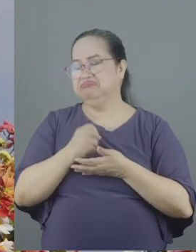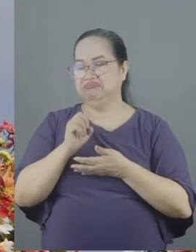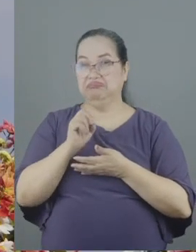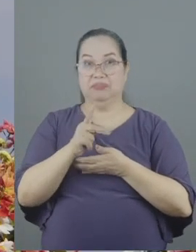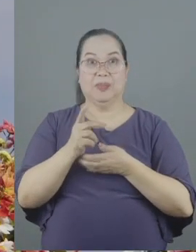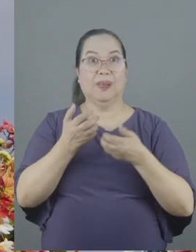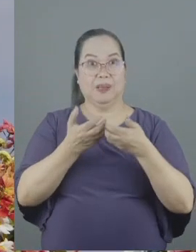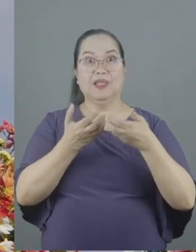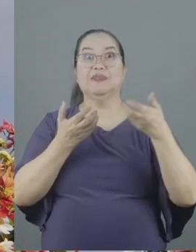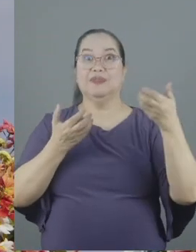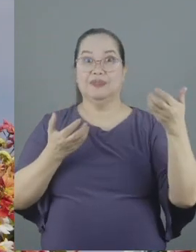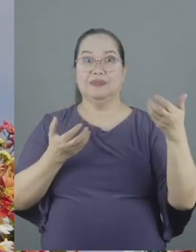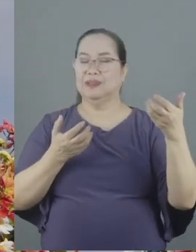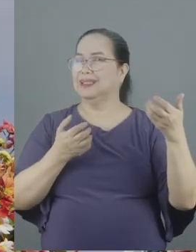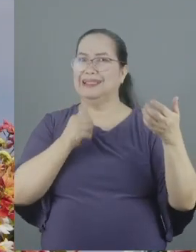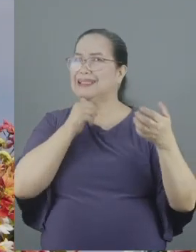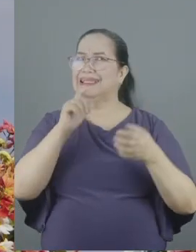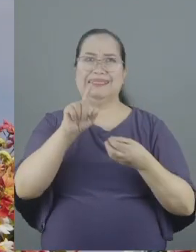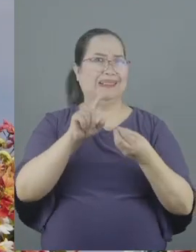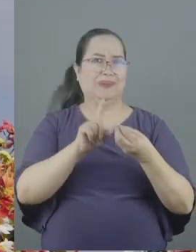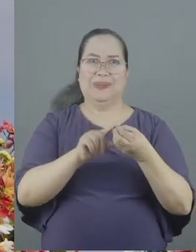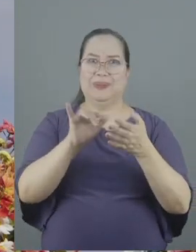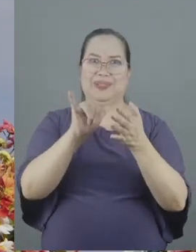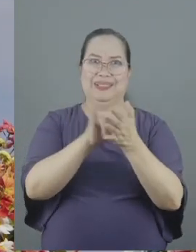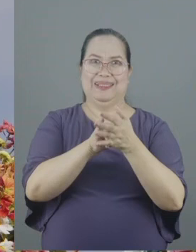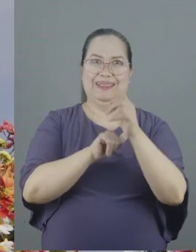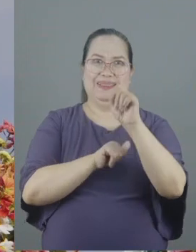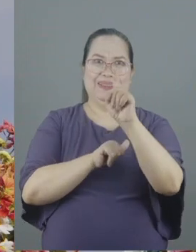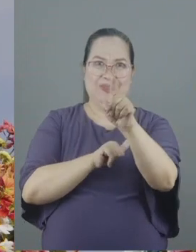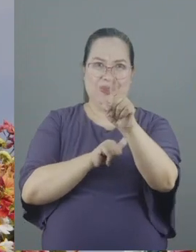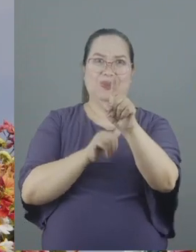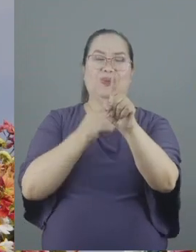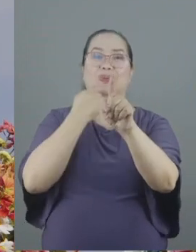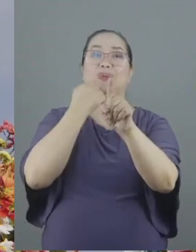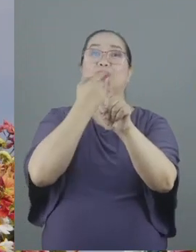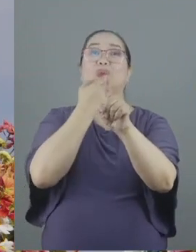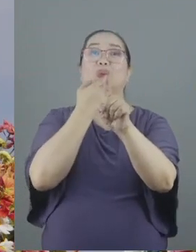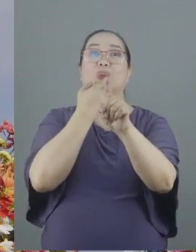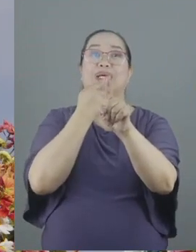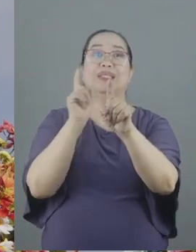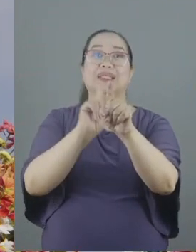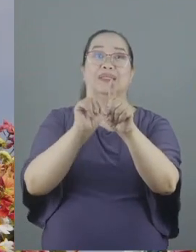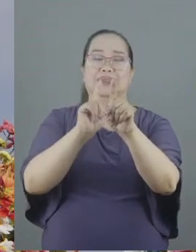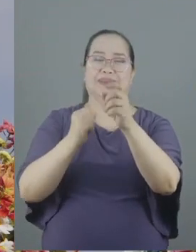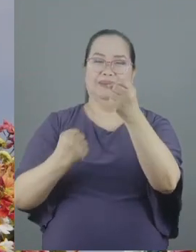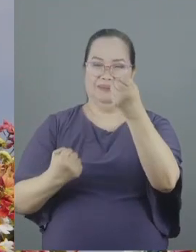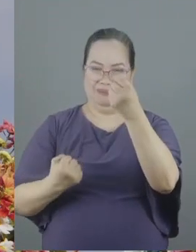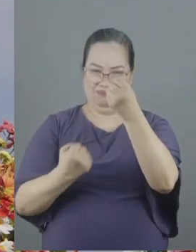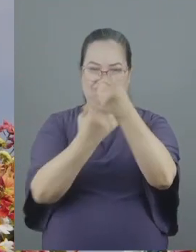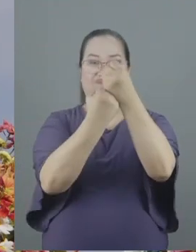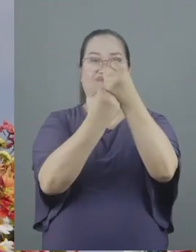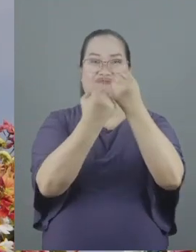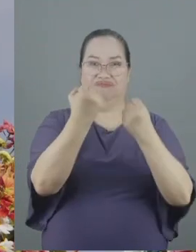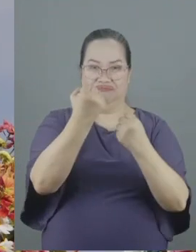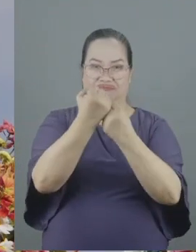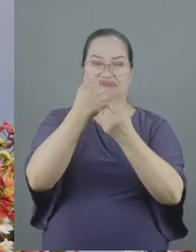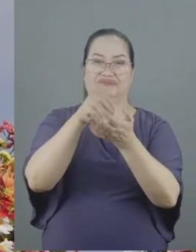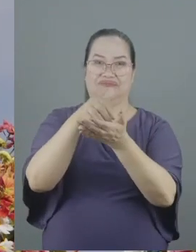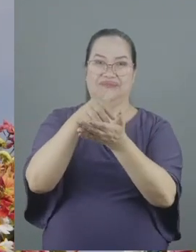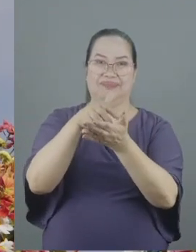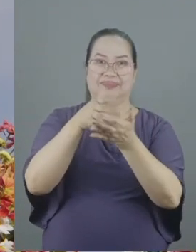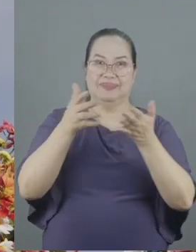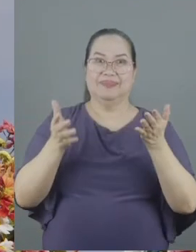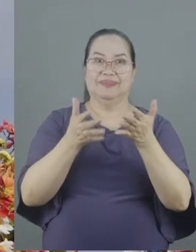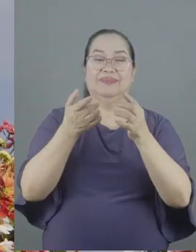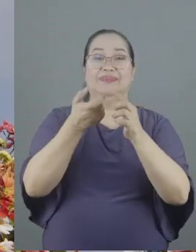beloved that's not the point the point is we have to bear up with those who are weaker so that with endurance and encouragement from the scriptures